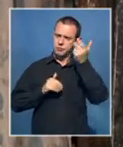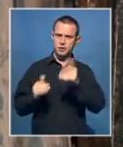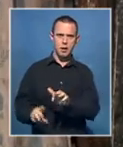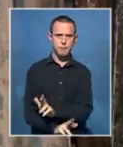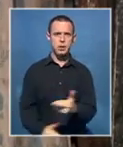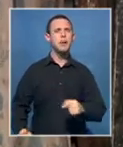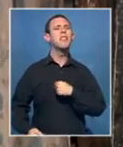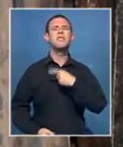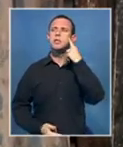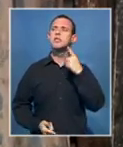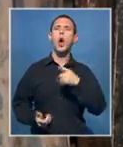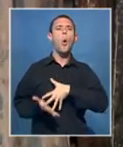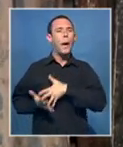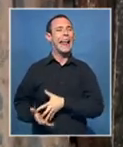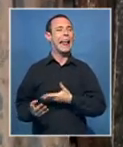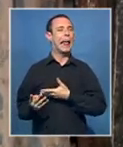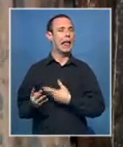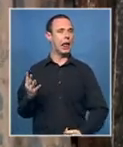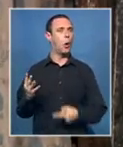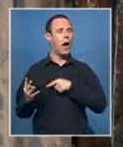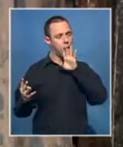just thought they were weak because they were still vomiting.